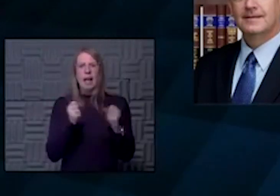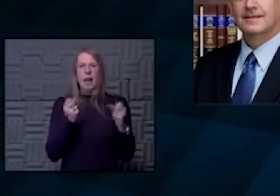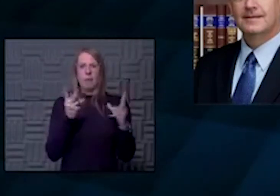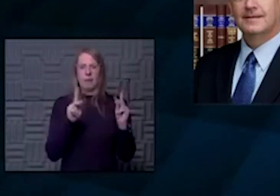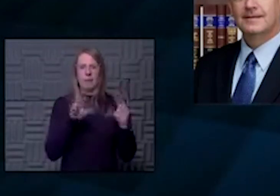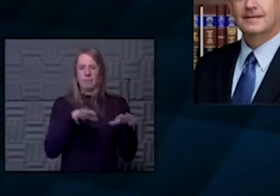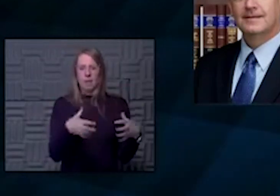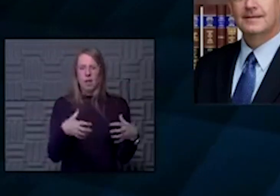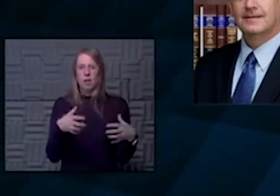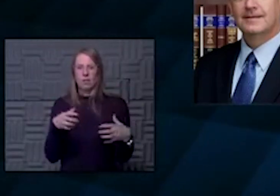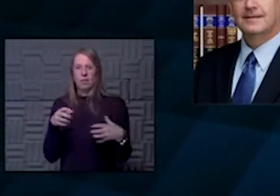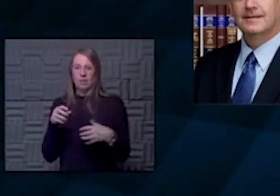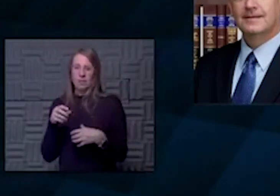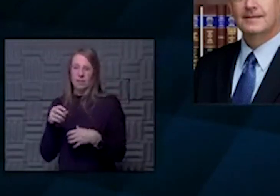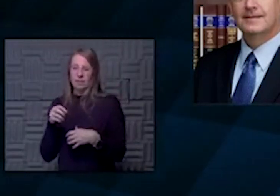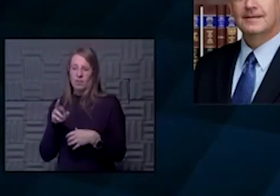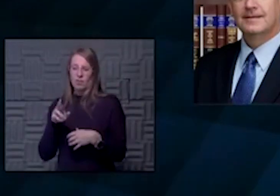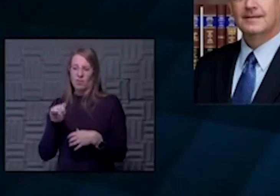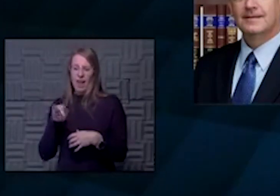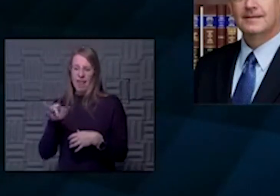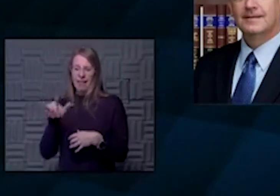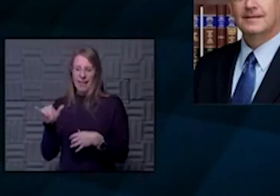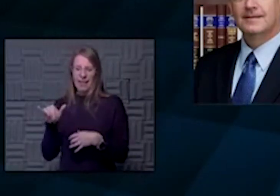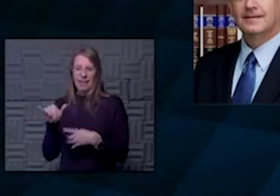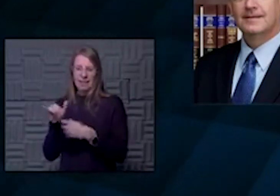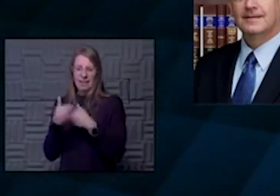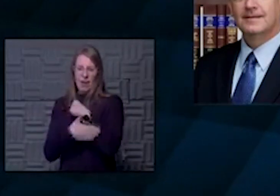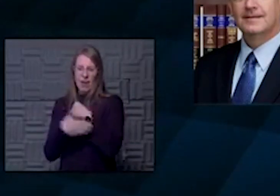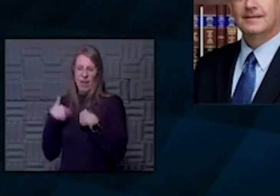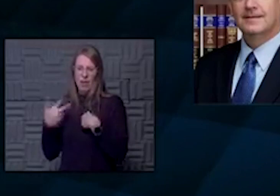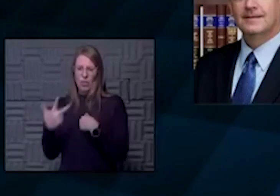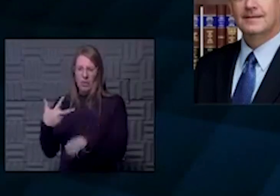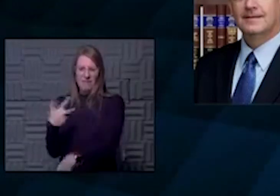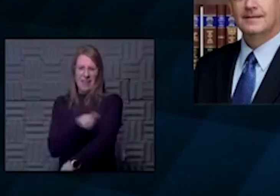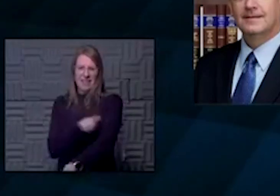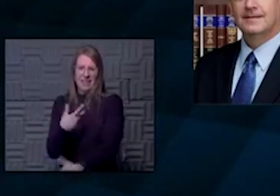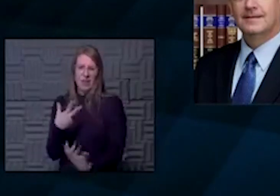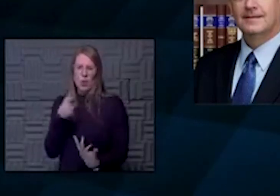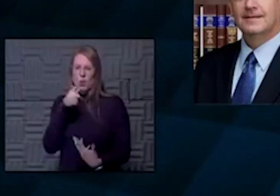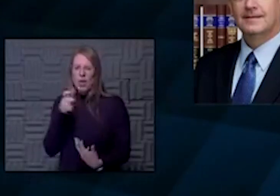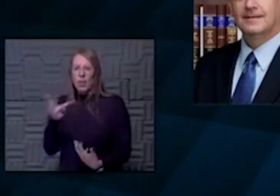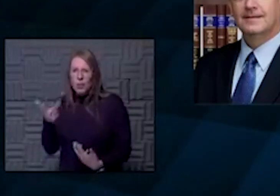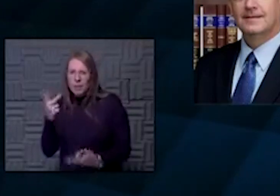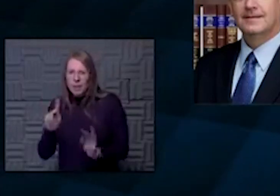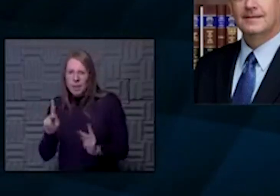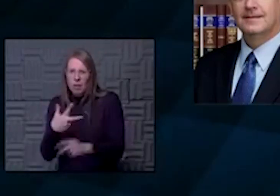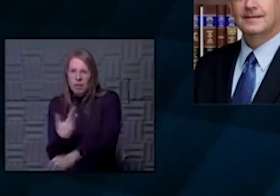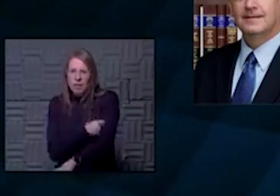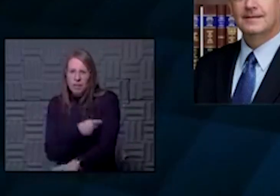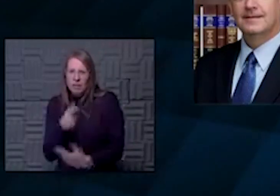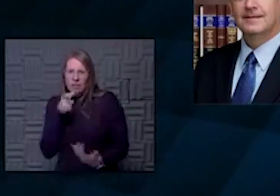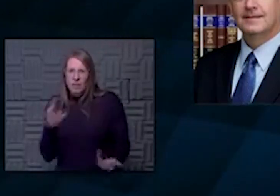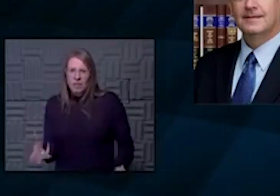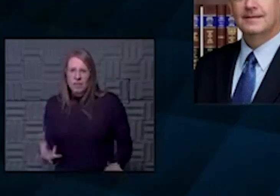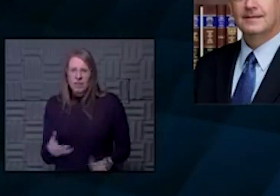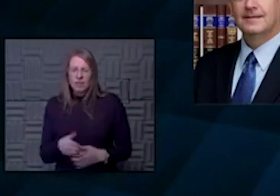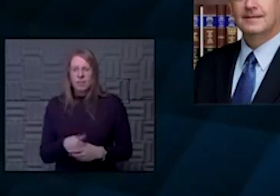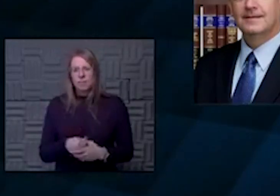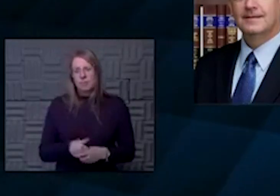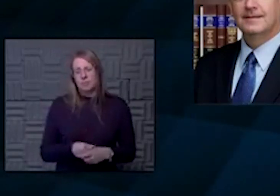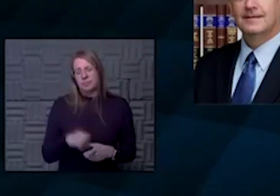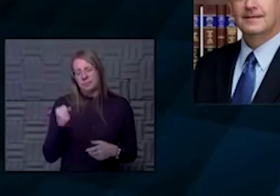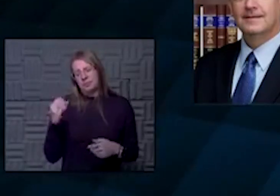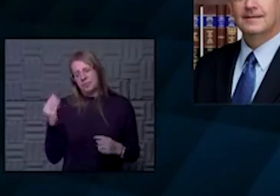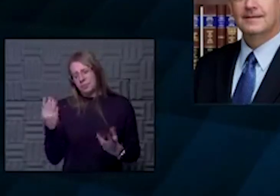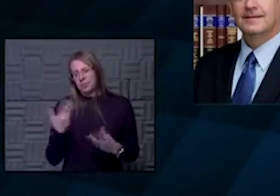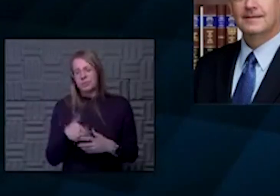old Greeley County, we got three vaccines. So it's kind of tough. Well, who are the three people to get the vaccine? So, you